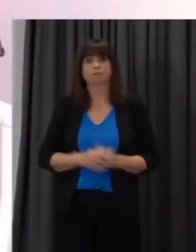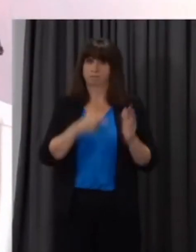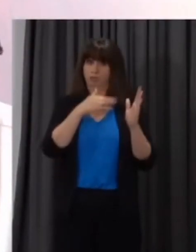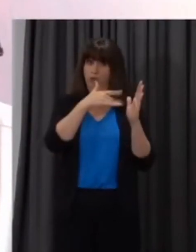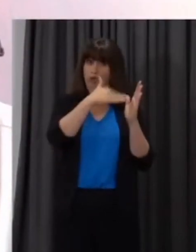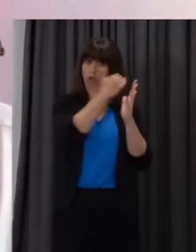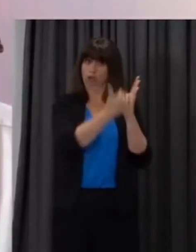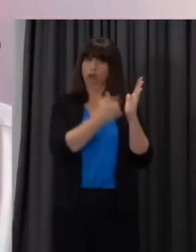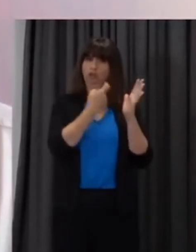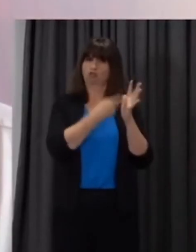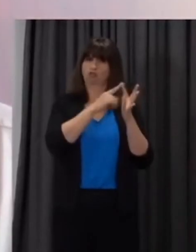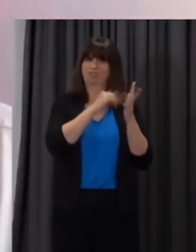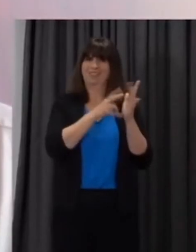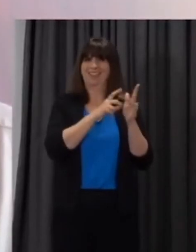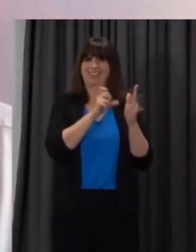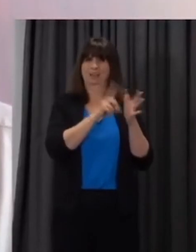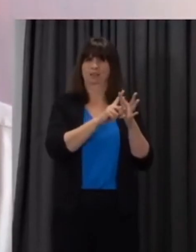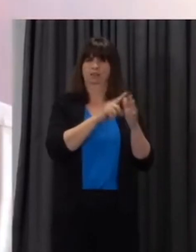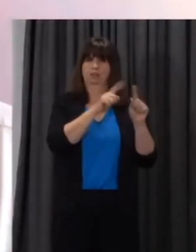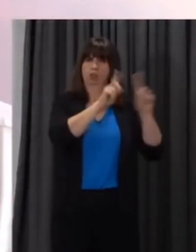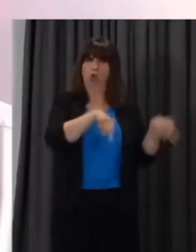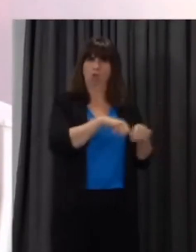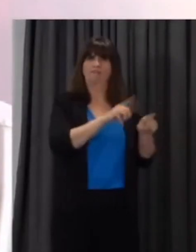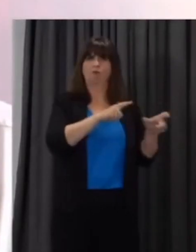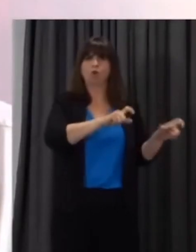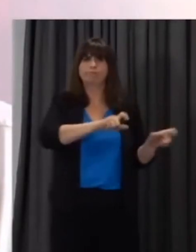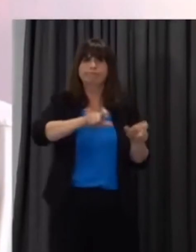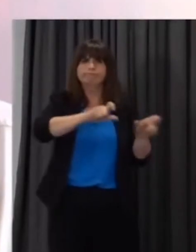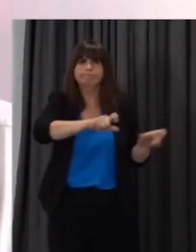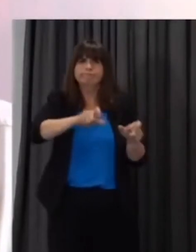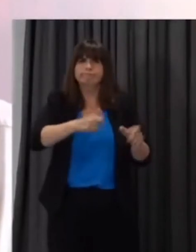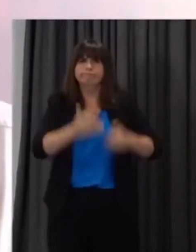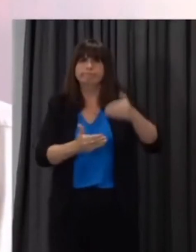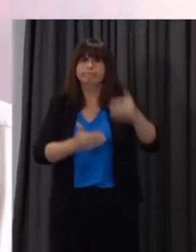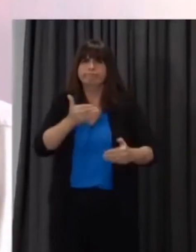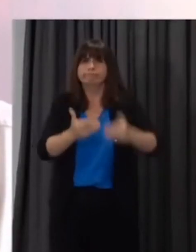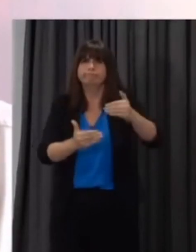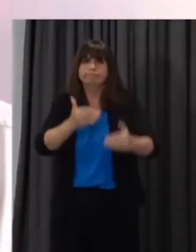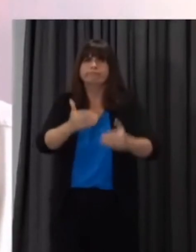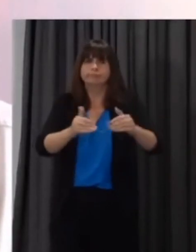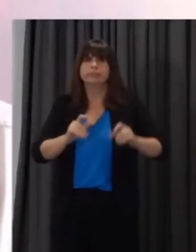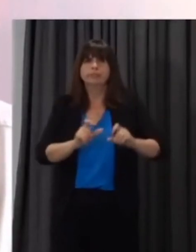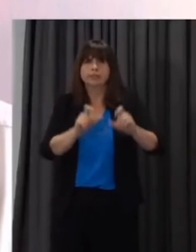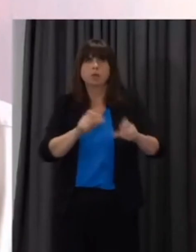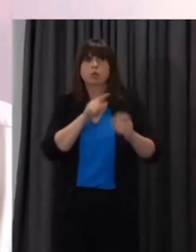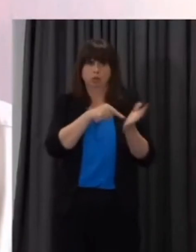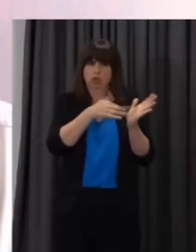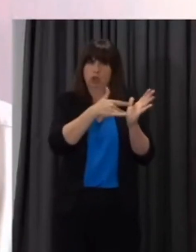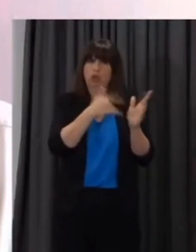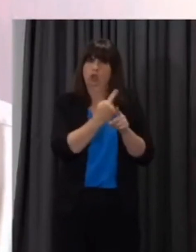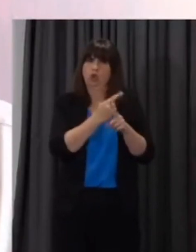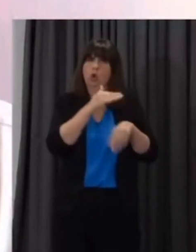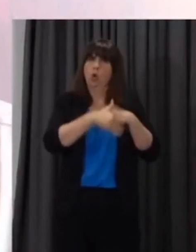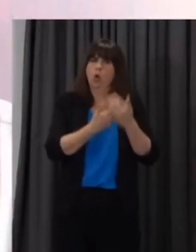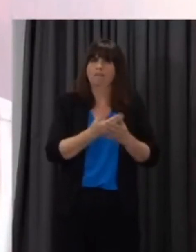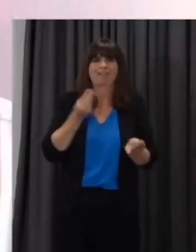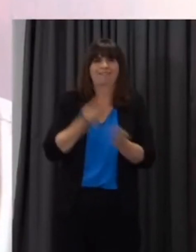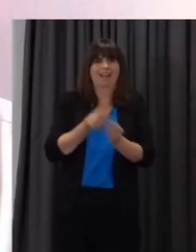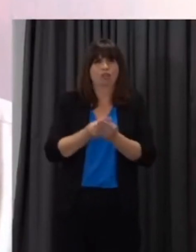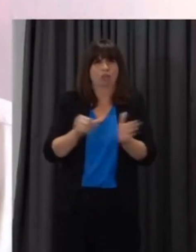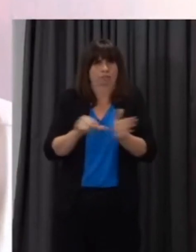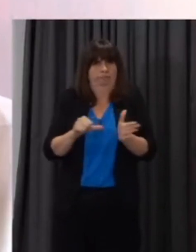document you talk about a potential serious financial hit for colleges and universities